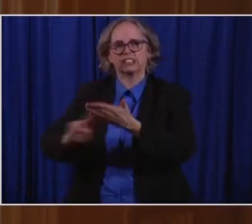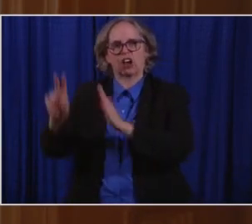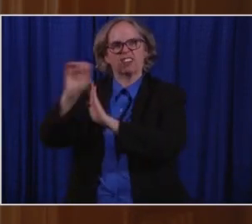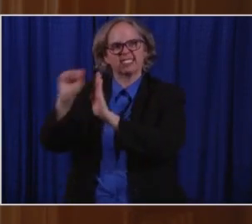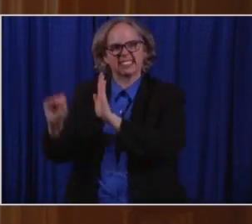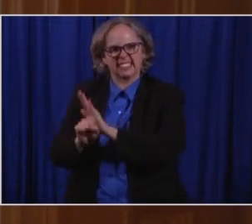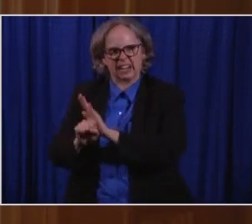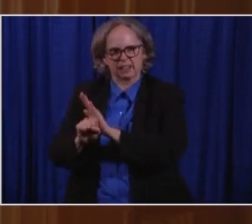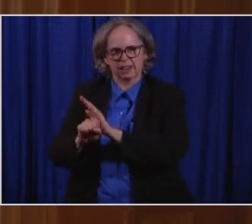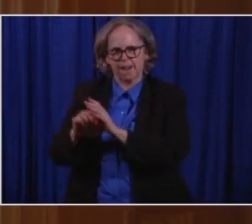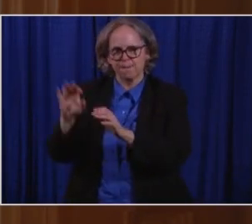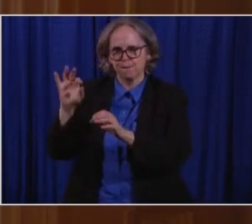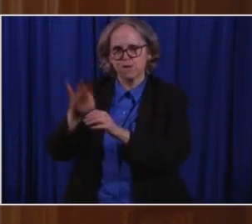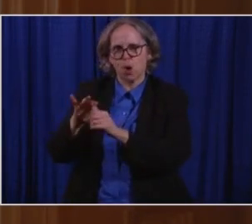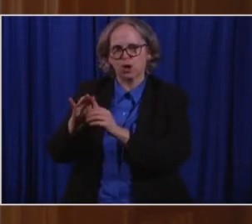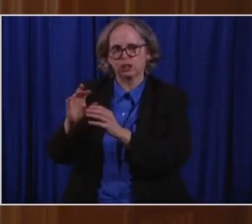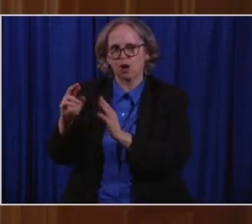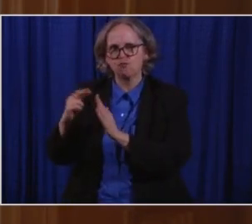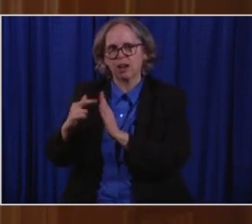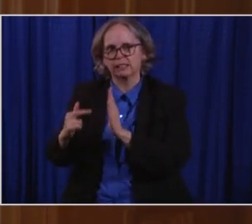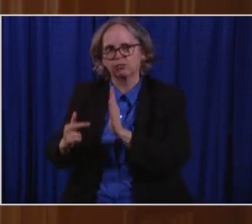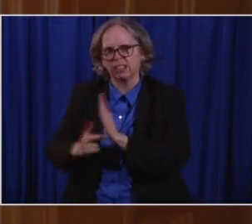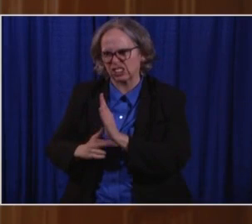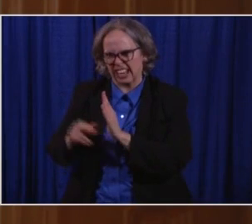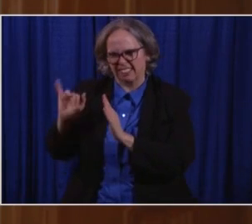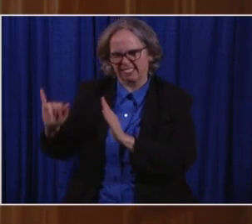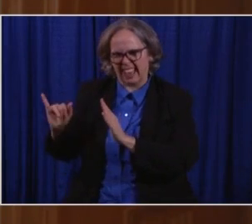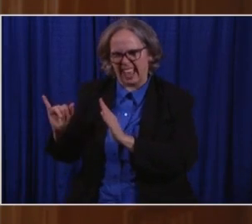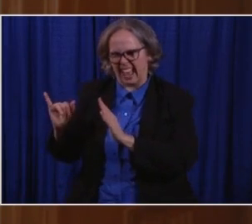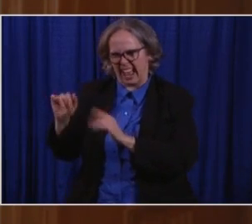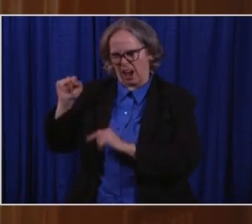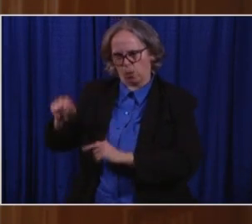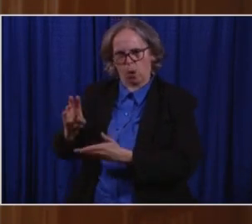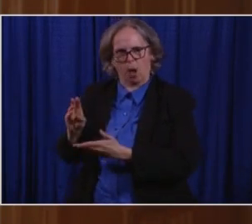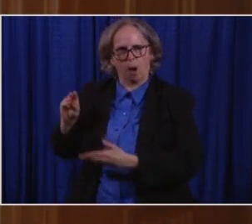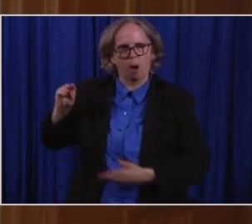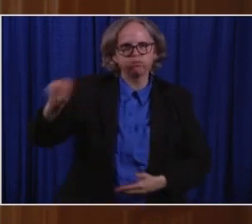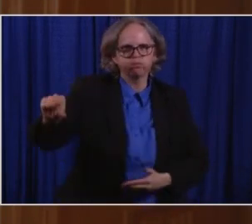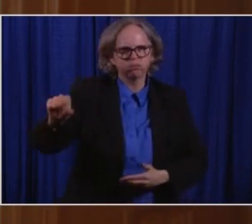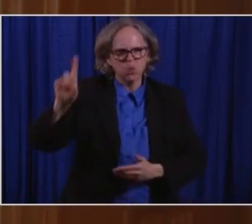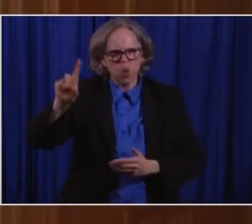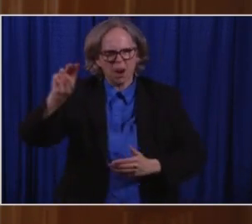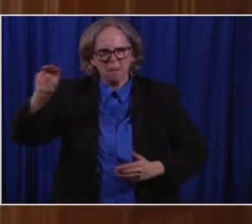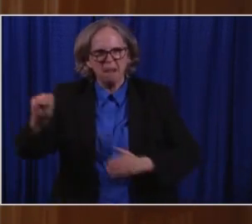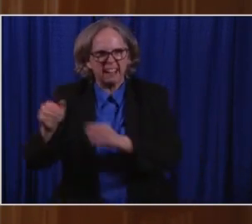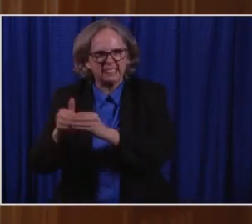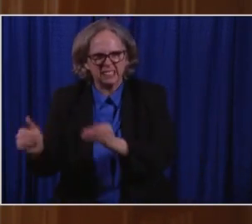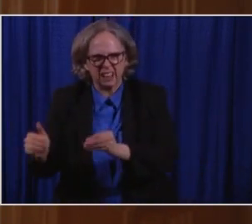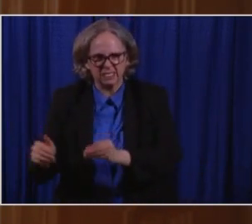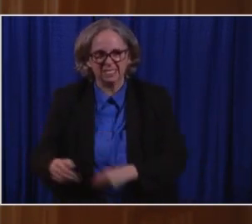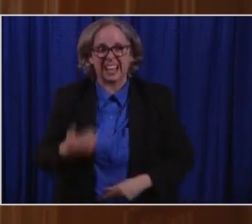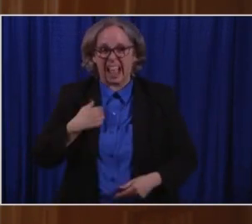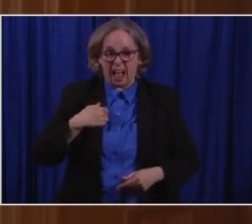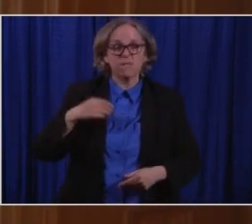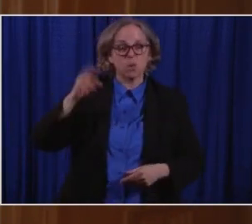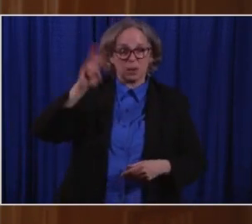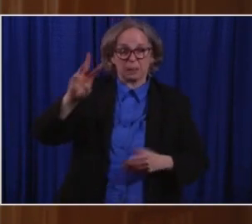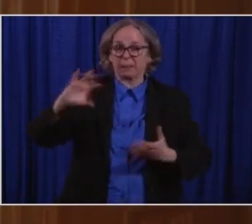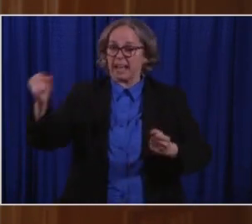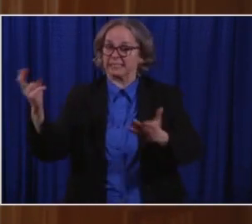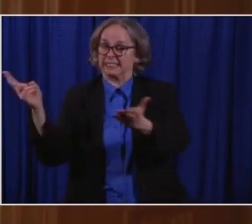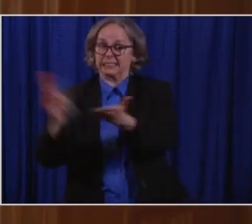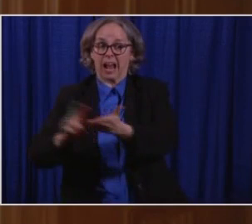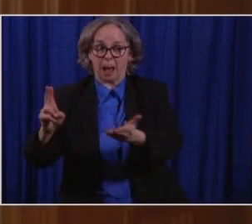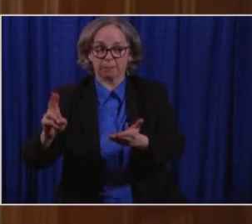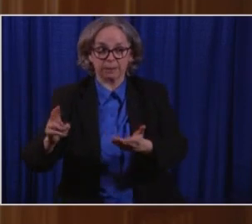registration database. Further, we will make available a webpage for people to sign up for the drawings if they are not in a